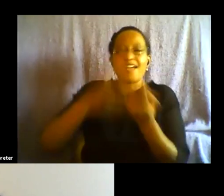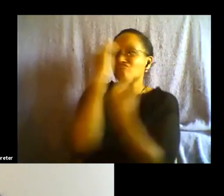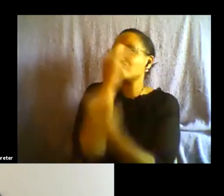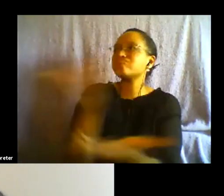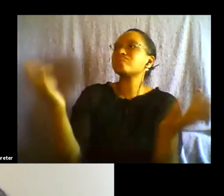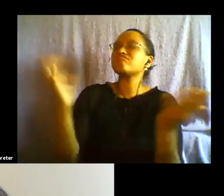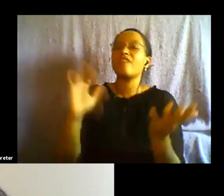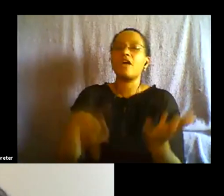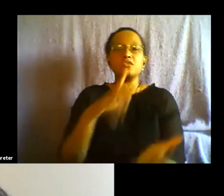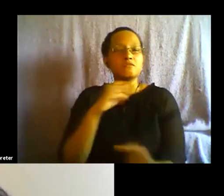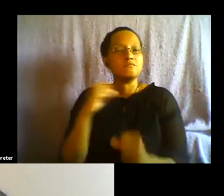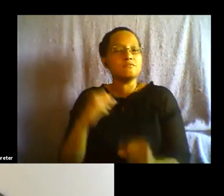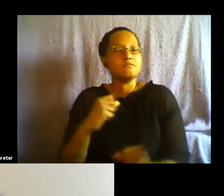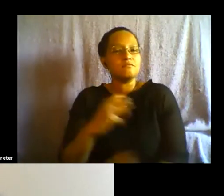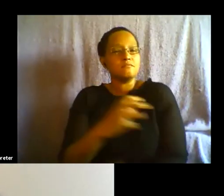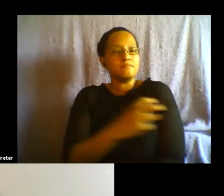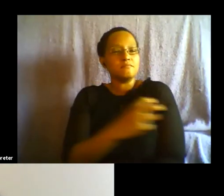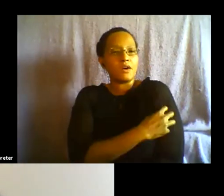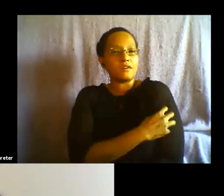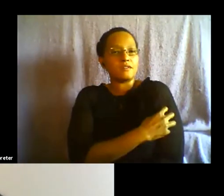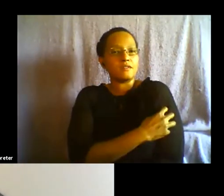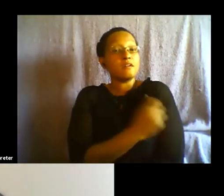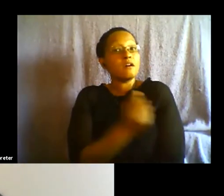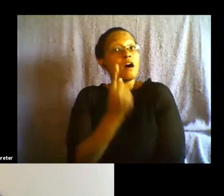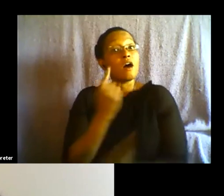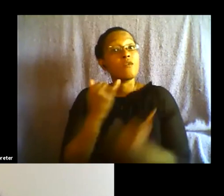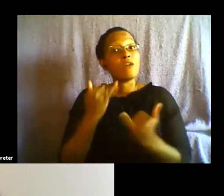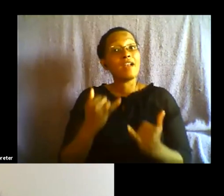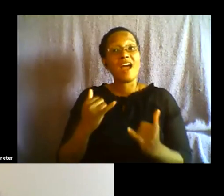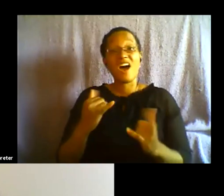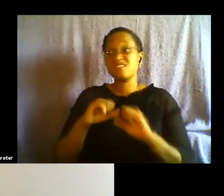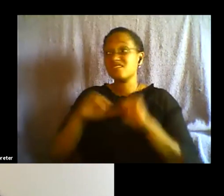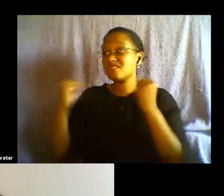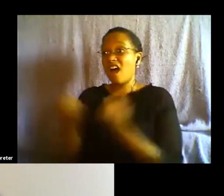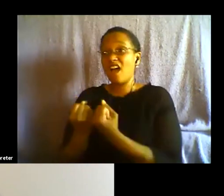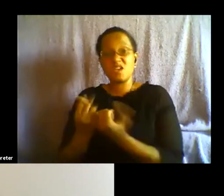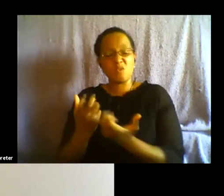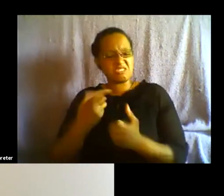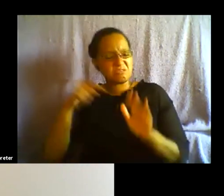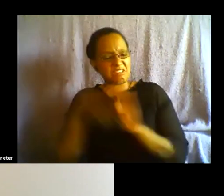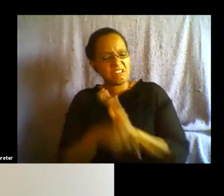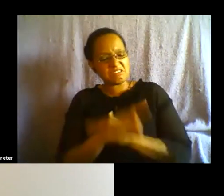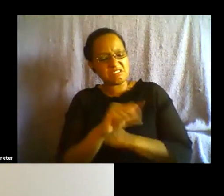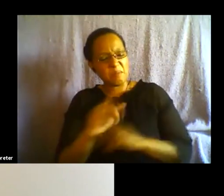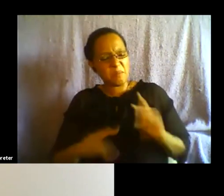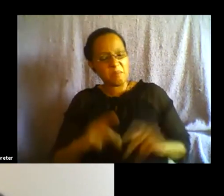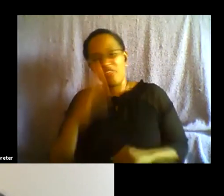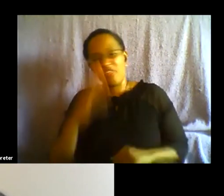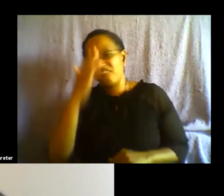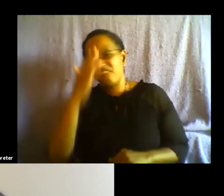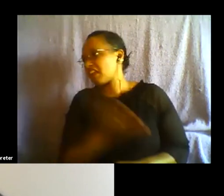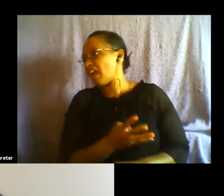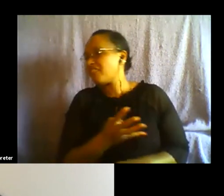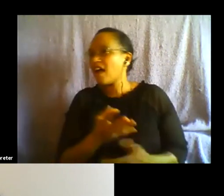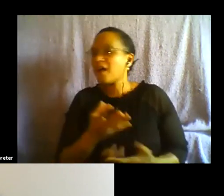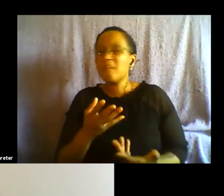right now we live in a society that wants to kill disabled people we are forgotten we are abandoned we are thrown into